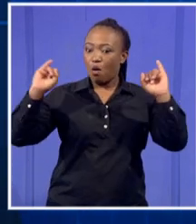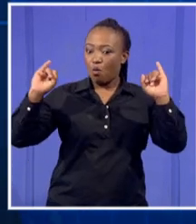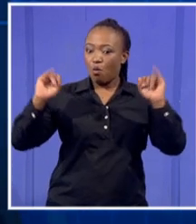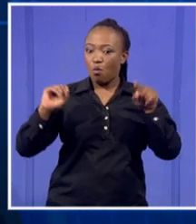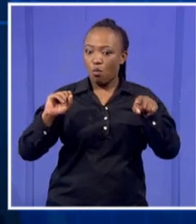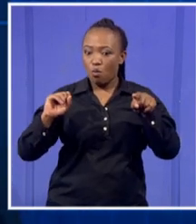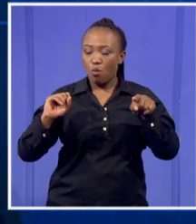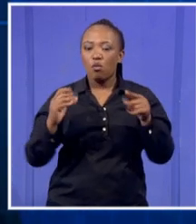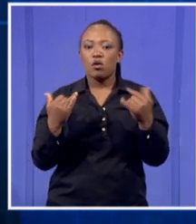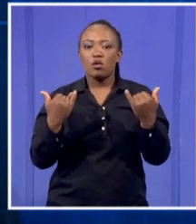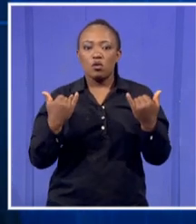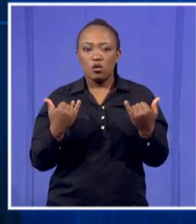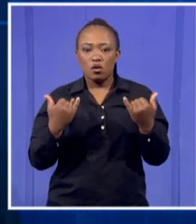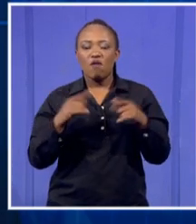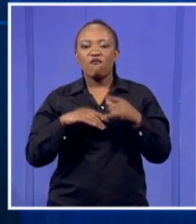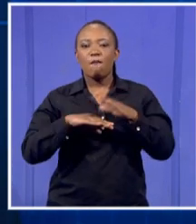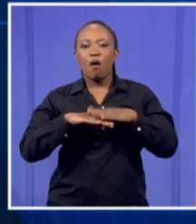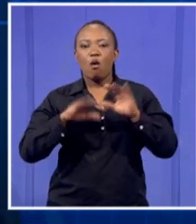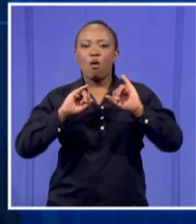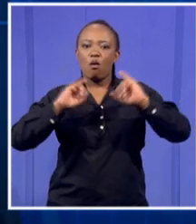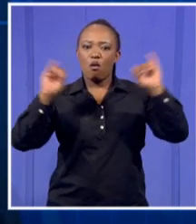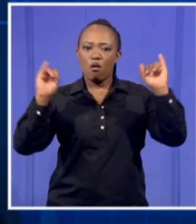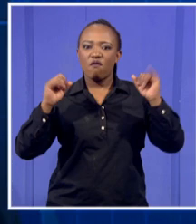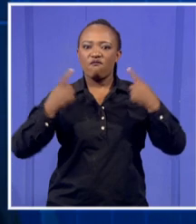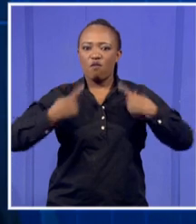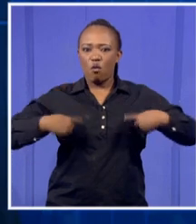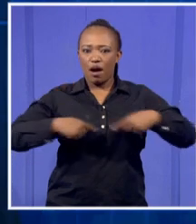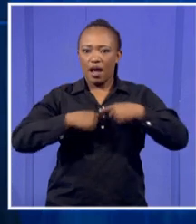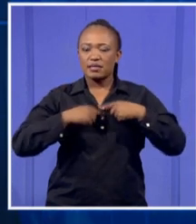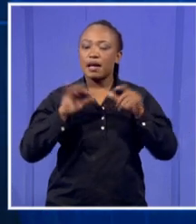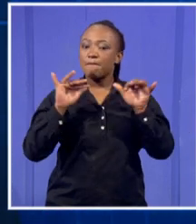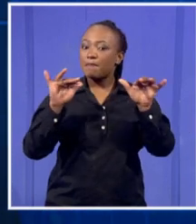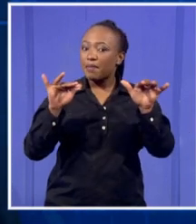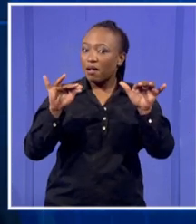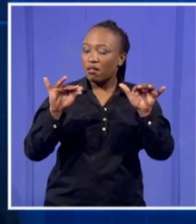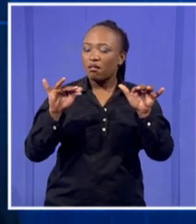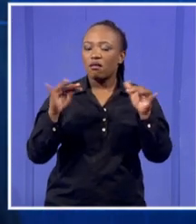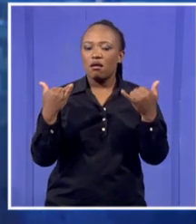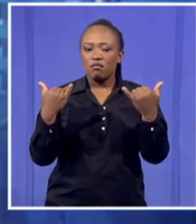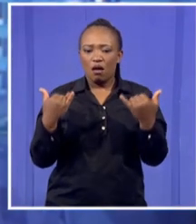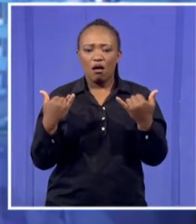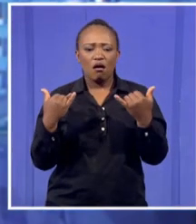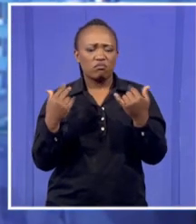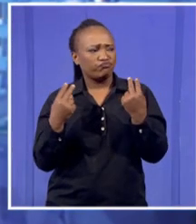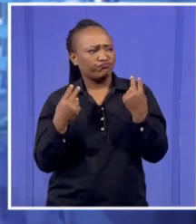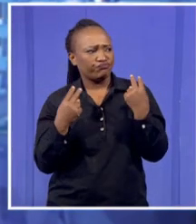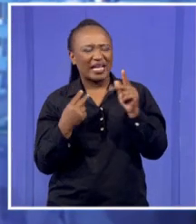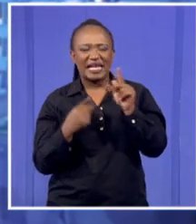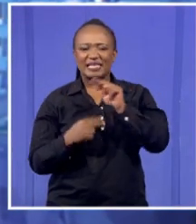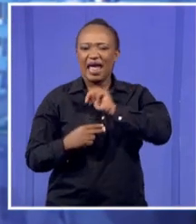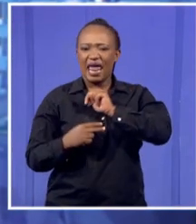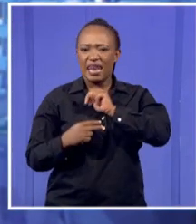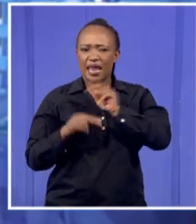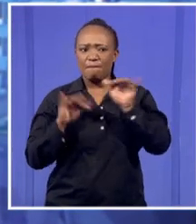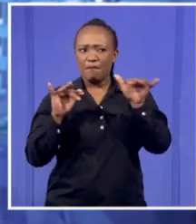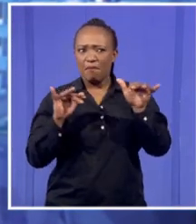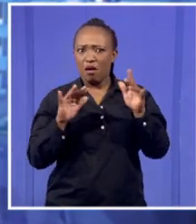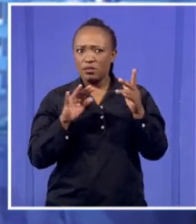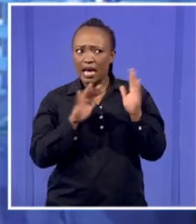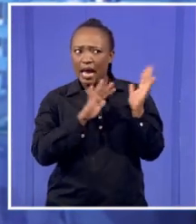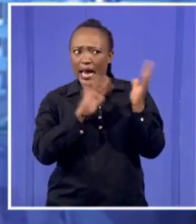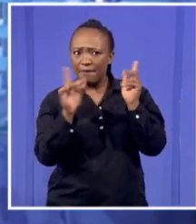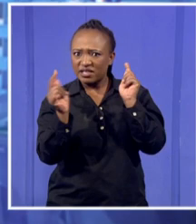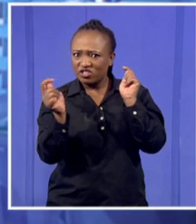also escalated, especially for us, the general public. mean, taking a look at what happened in KZN, people argue that it was climate